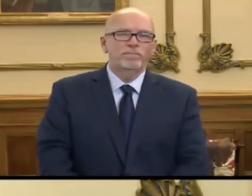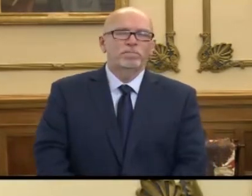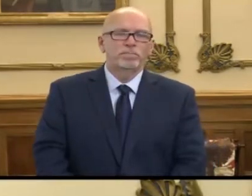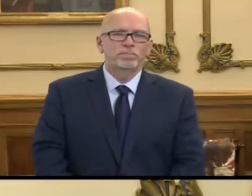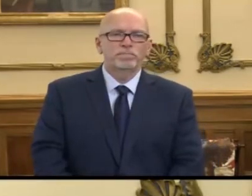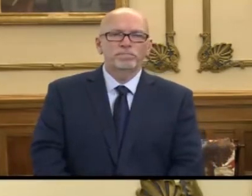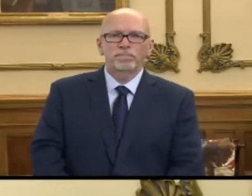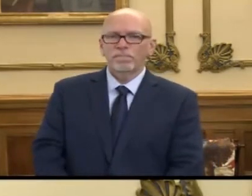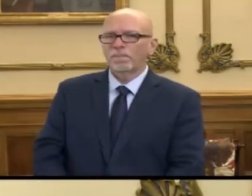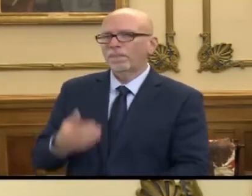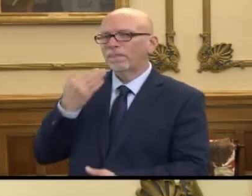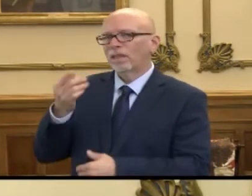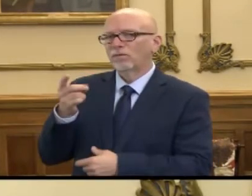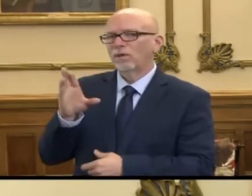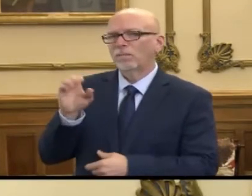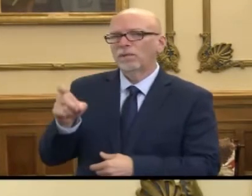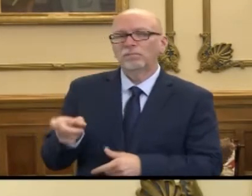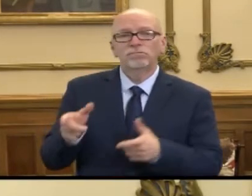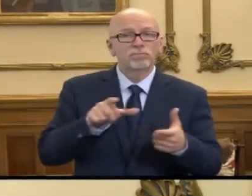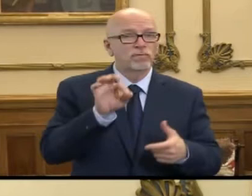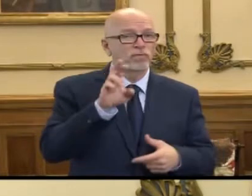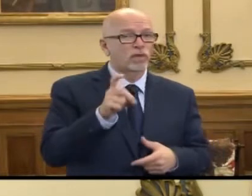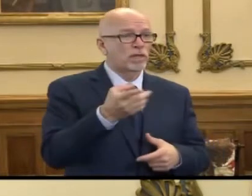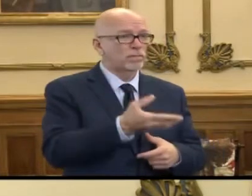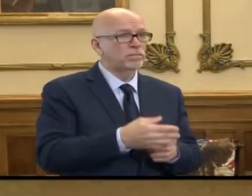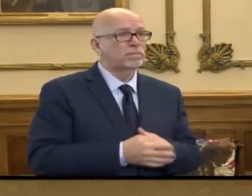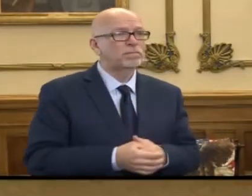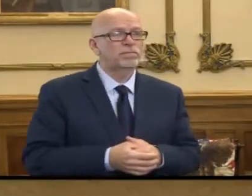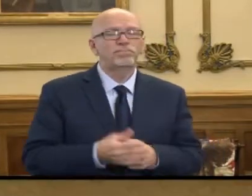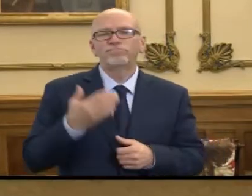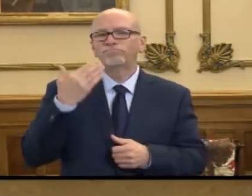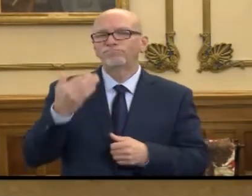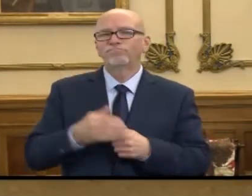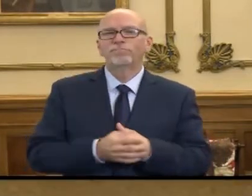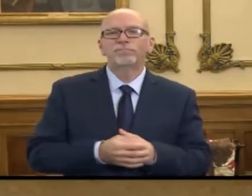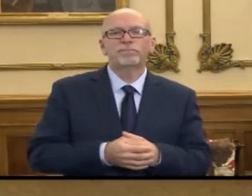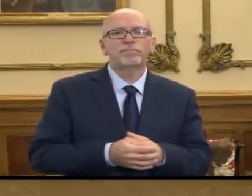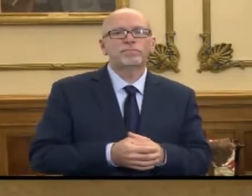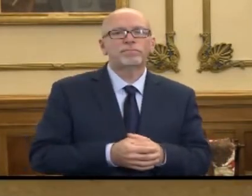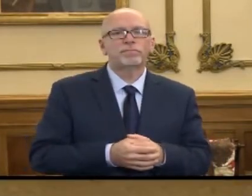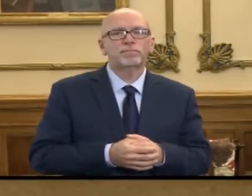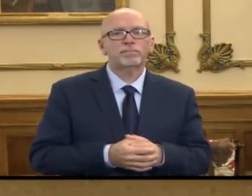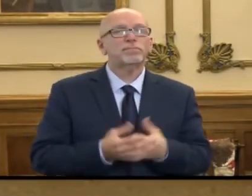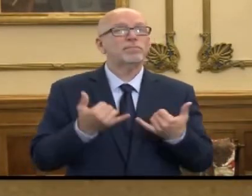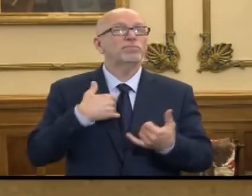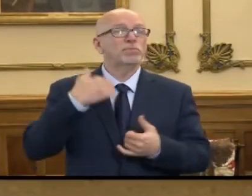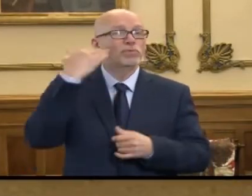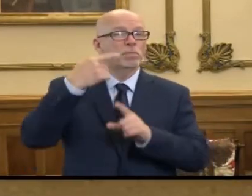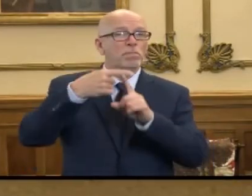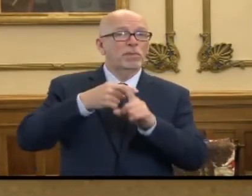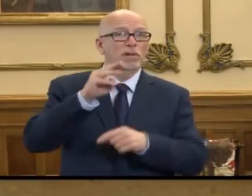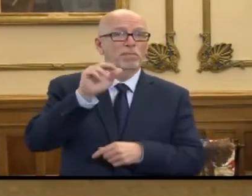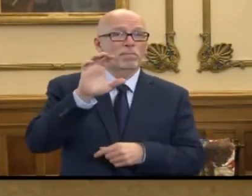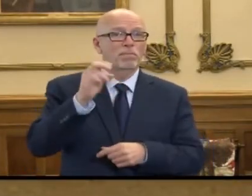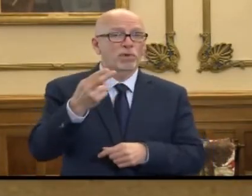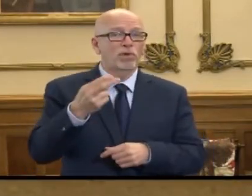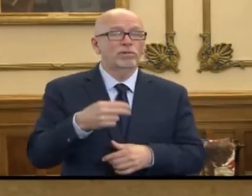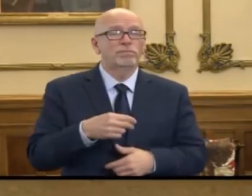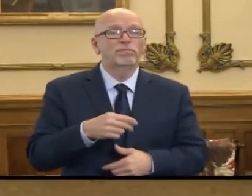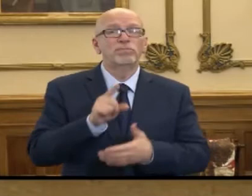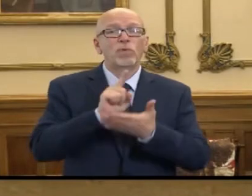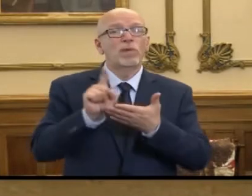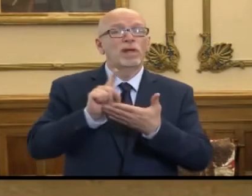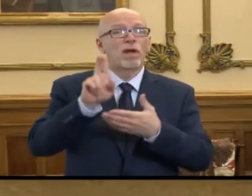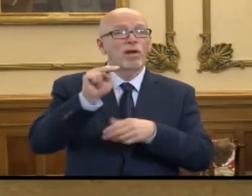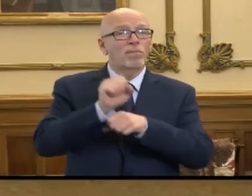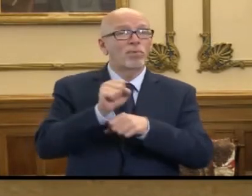Thank you, Dr. Box. Fred? Thank you, Governor. So we all know during the month of March, the weekly unemployment